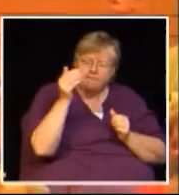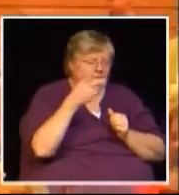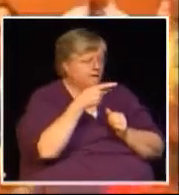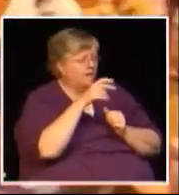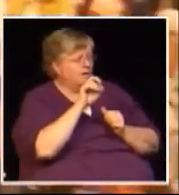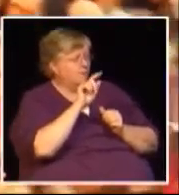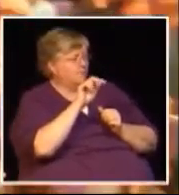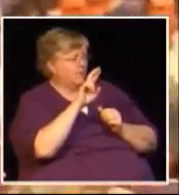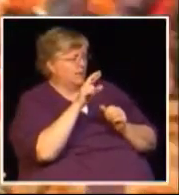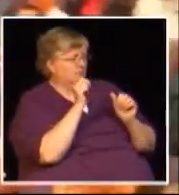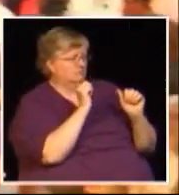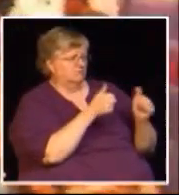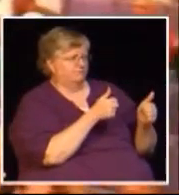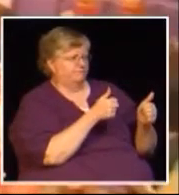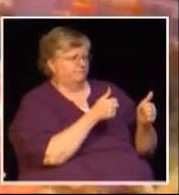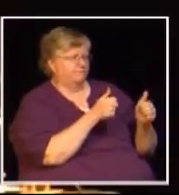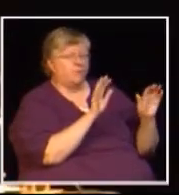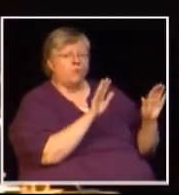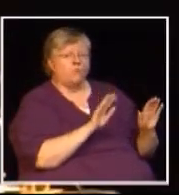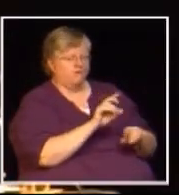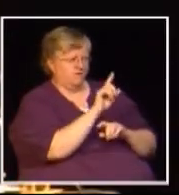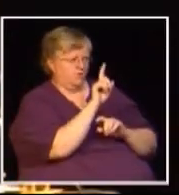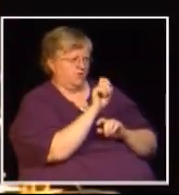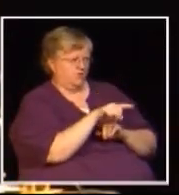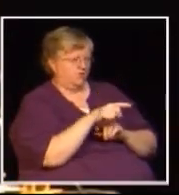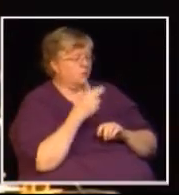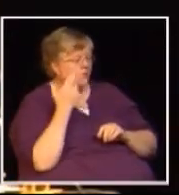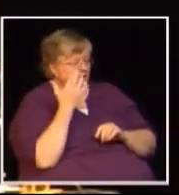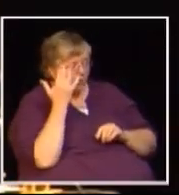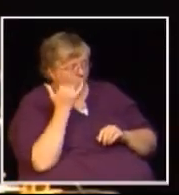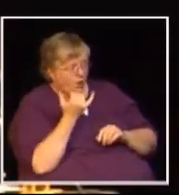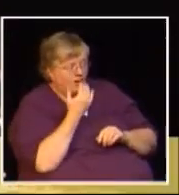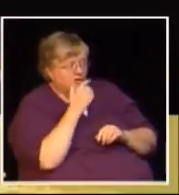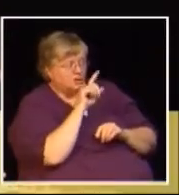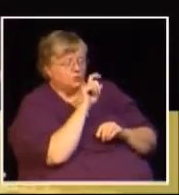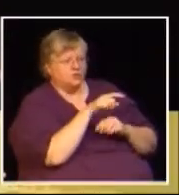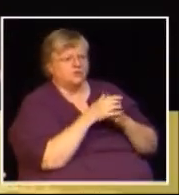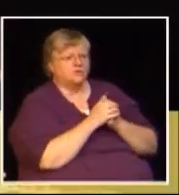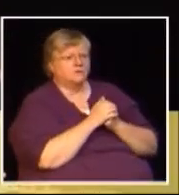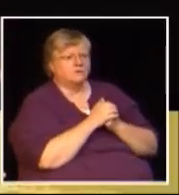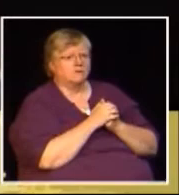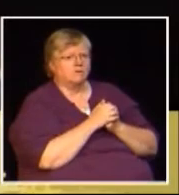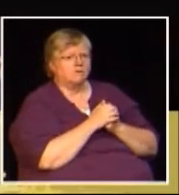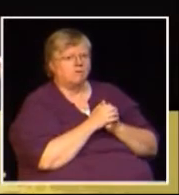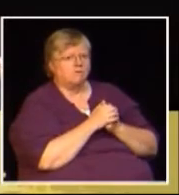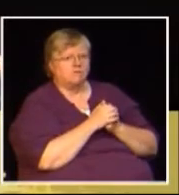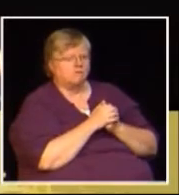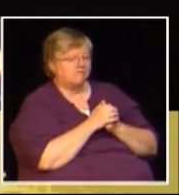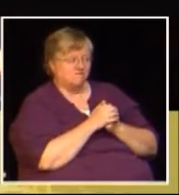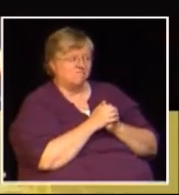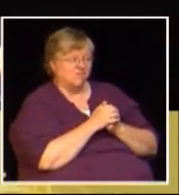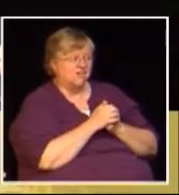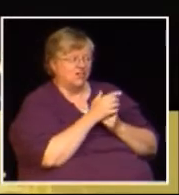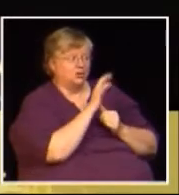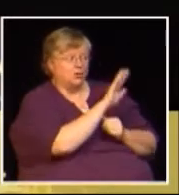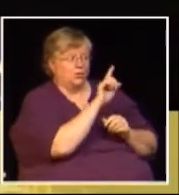well you know that's that's an excellent question and the reason I think it's a good question is because I don't think